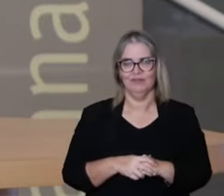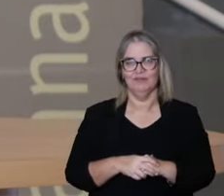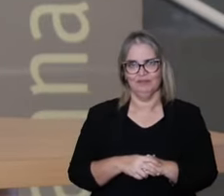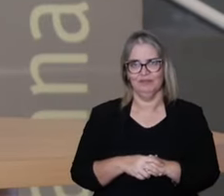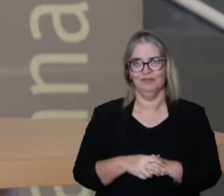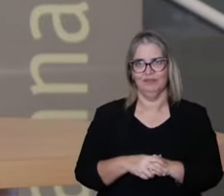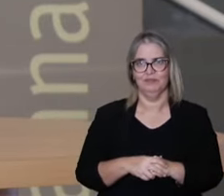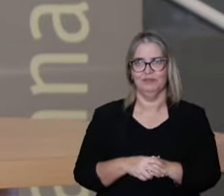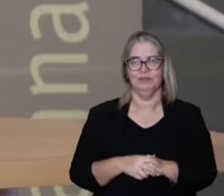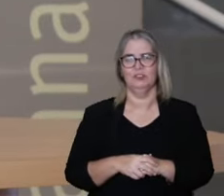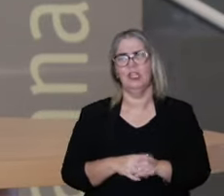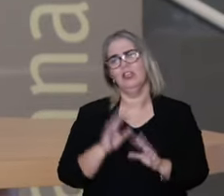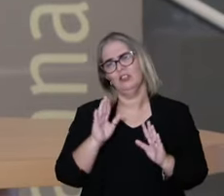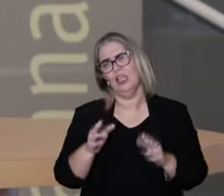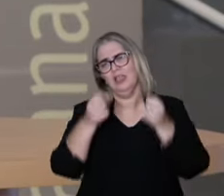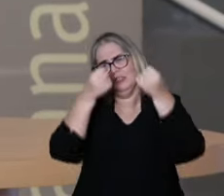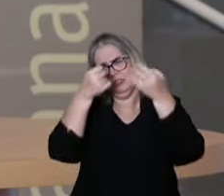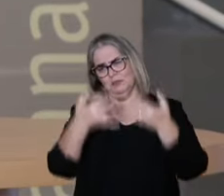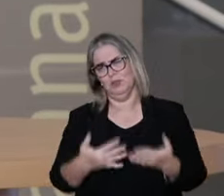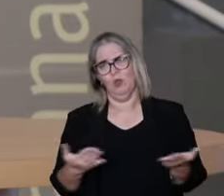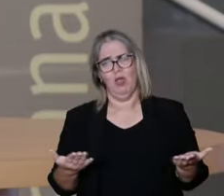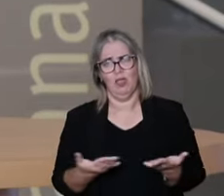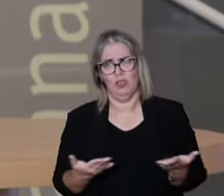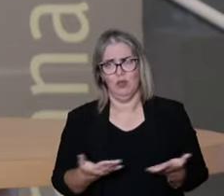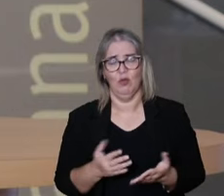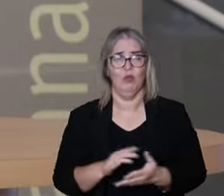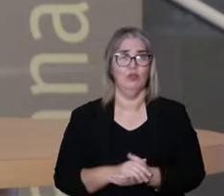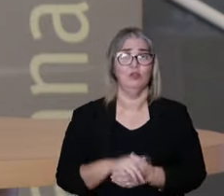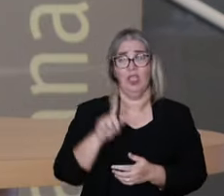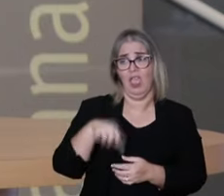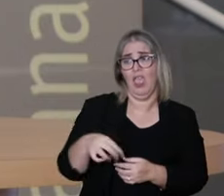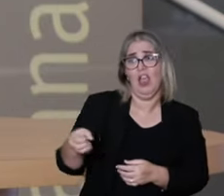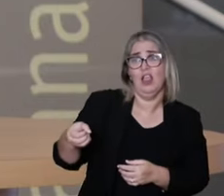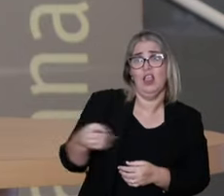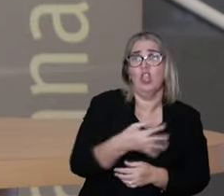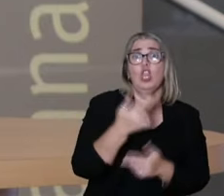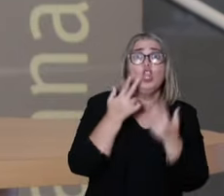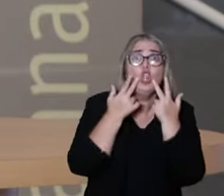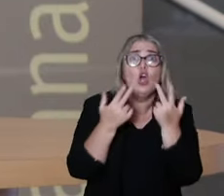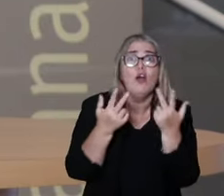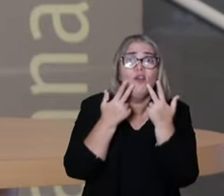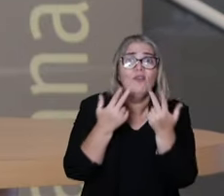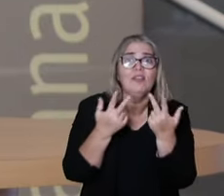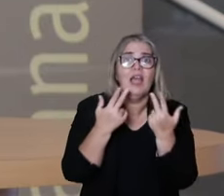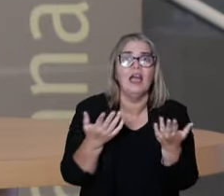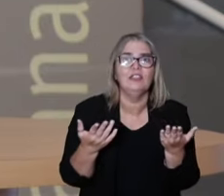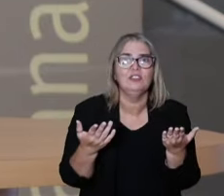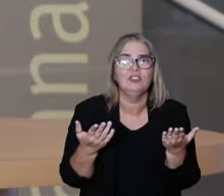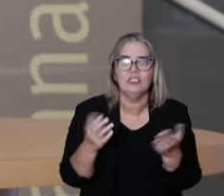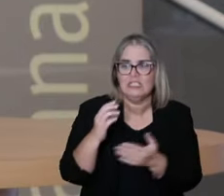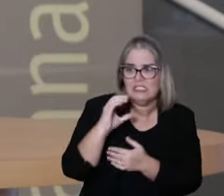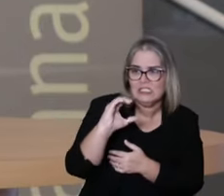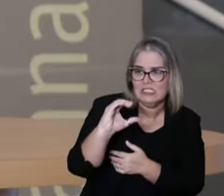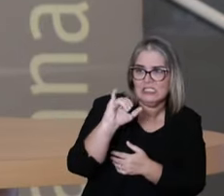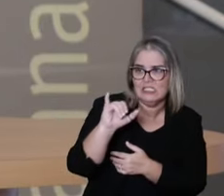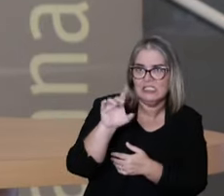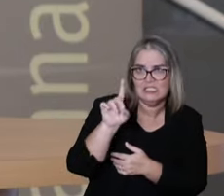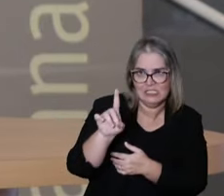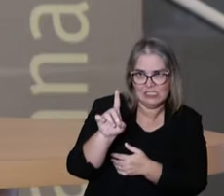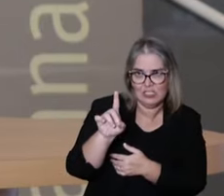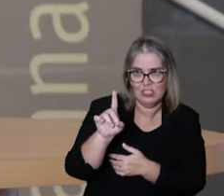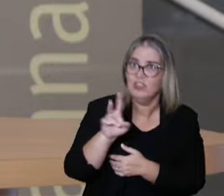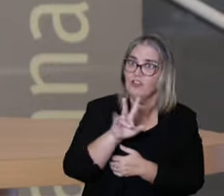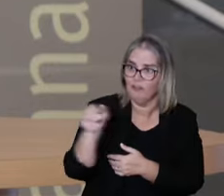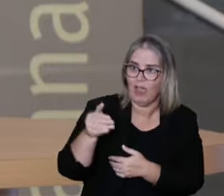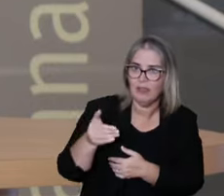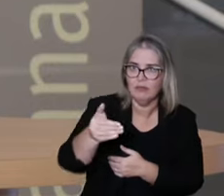It's something new. Nelson mentioned this the first day of this module. That in the